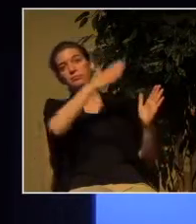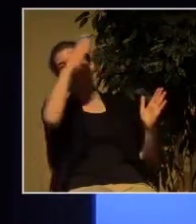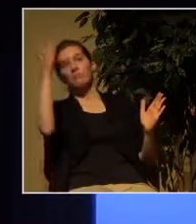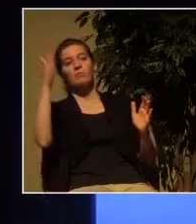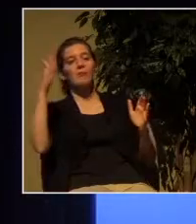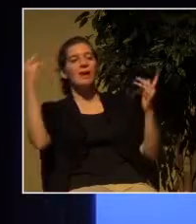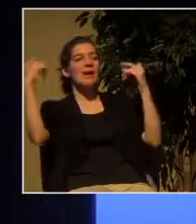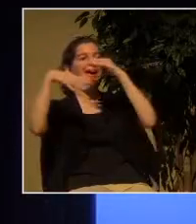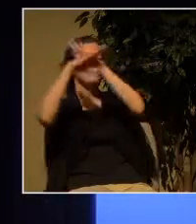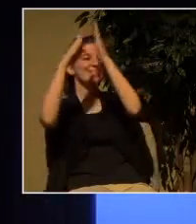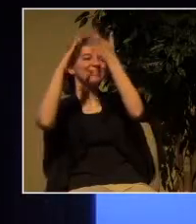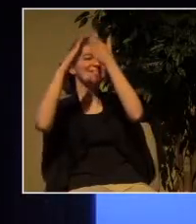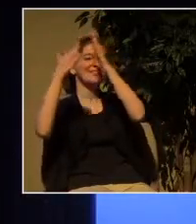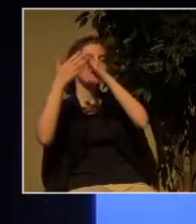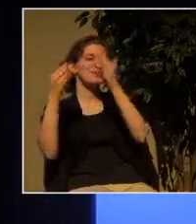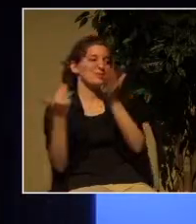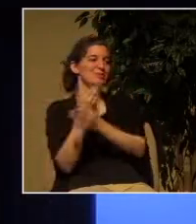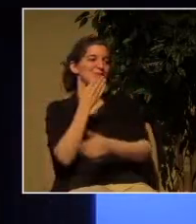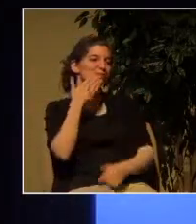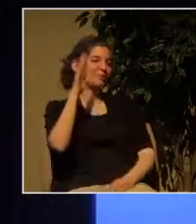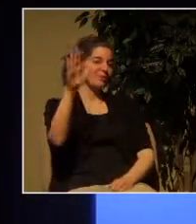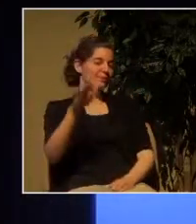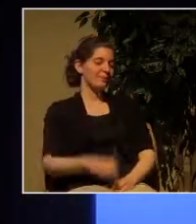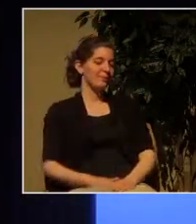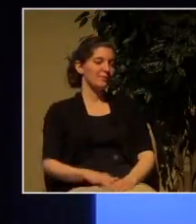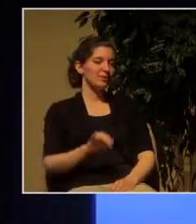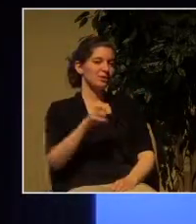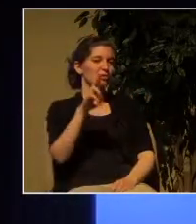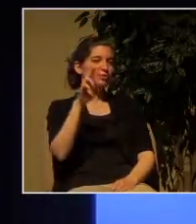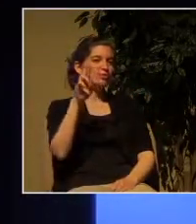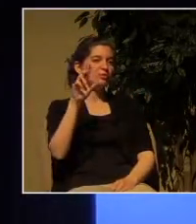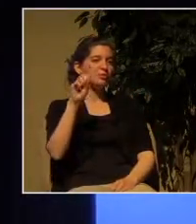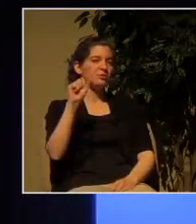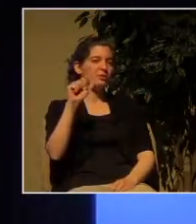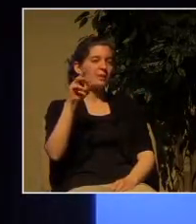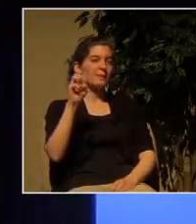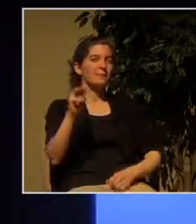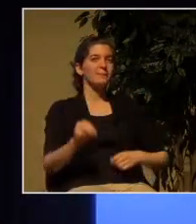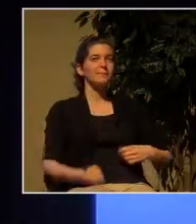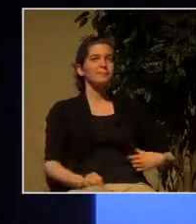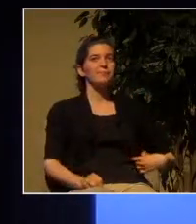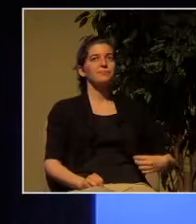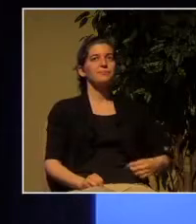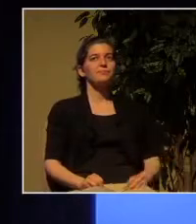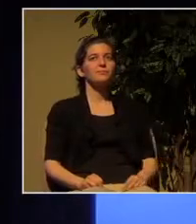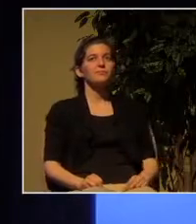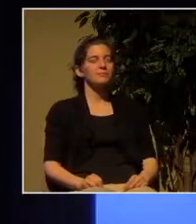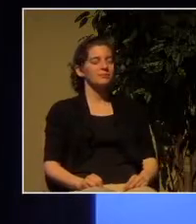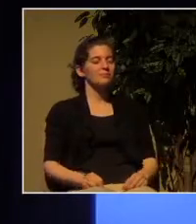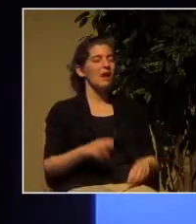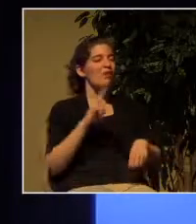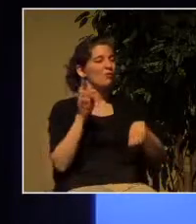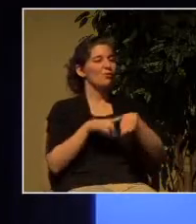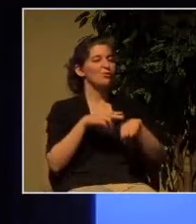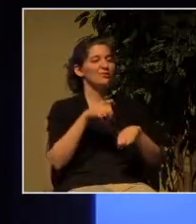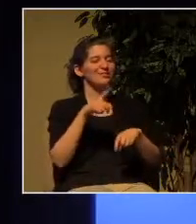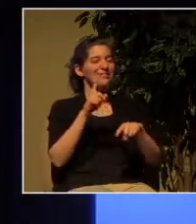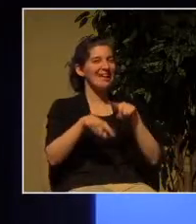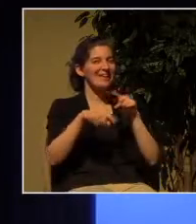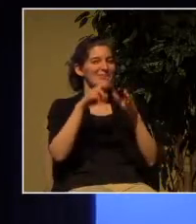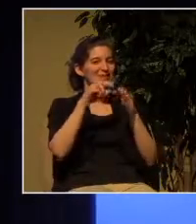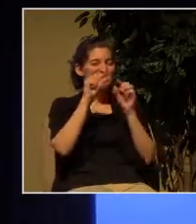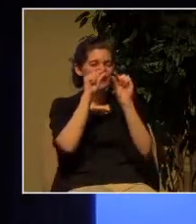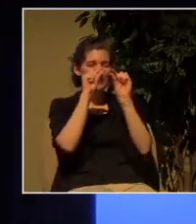the new Jerusalem and you can't possibly read the small